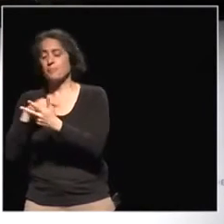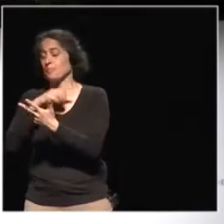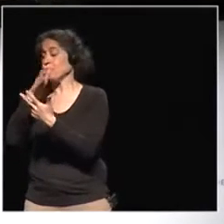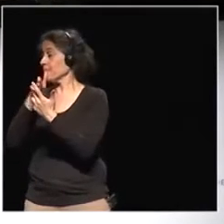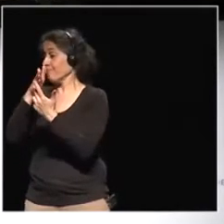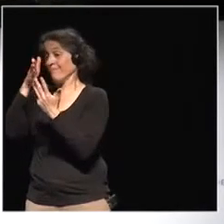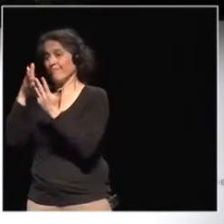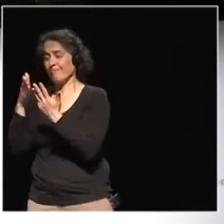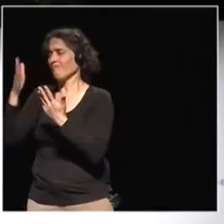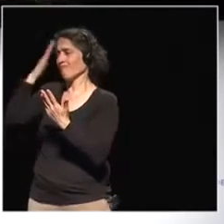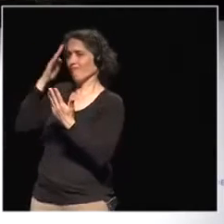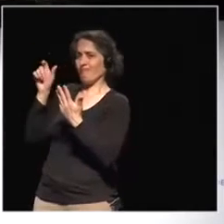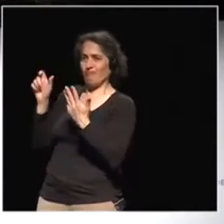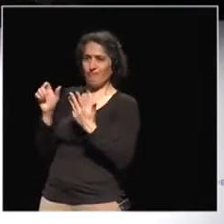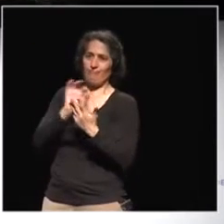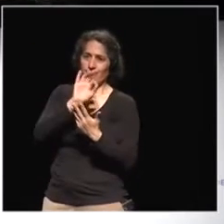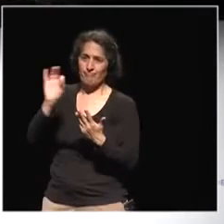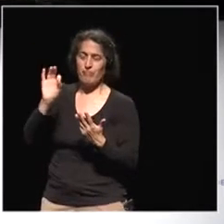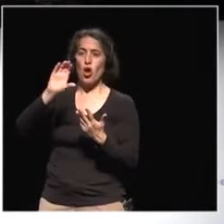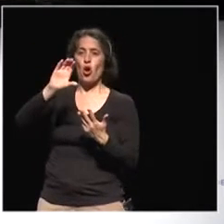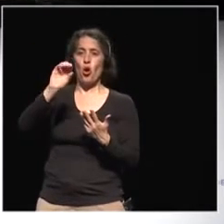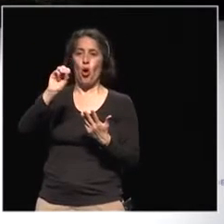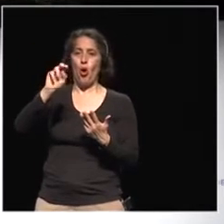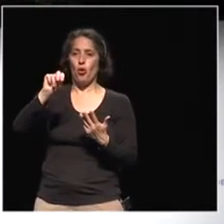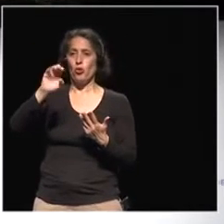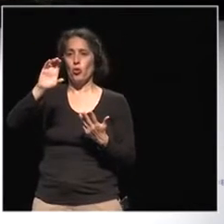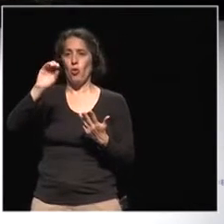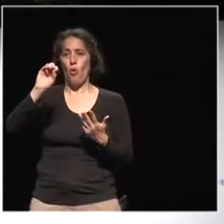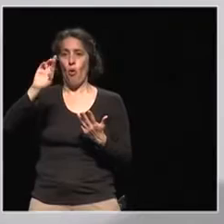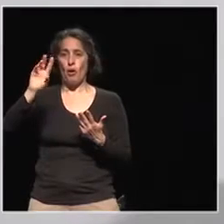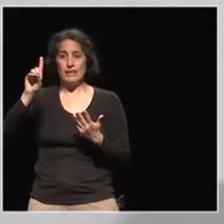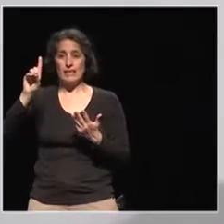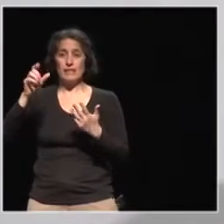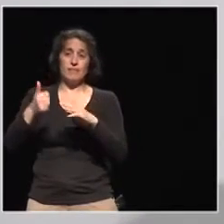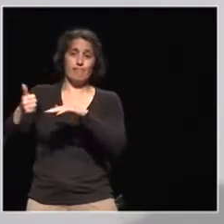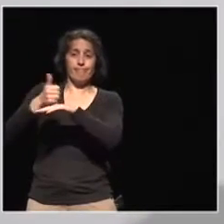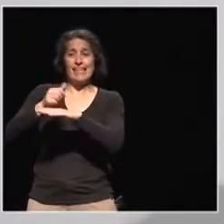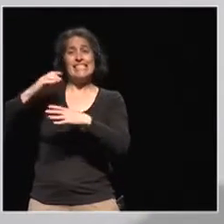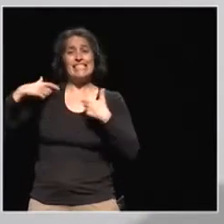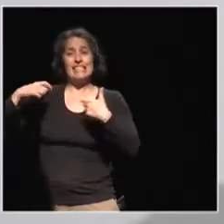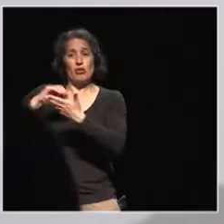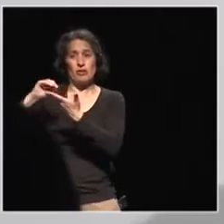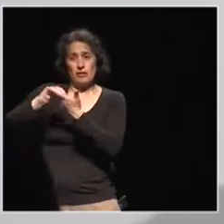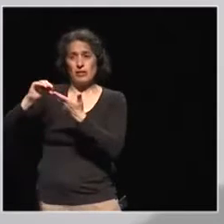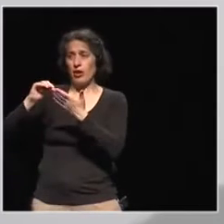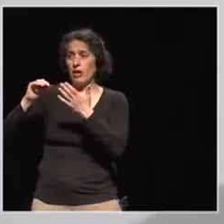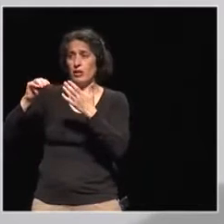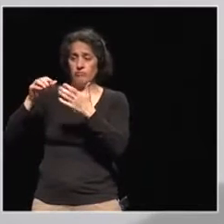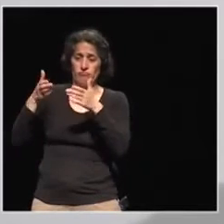of mine at Concord, director or secretary general actually of KEHIS, the Finnish